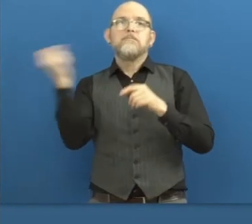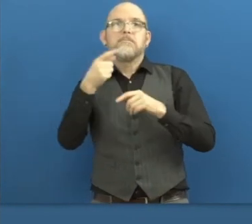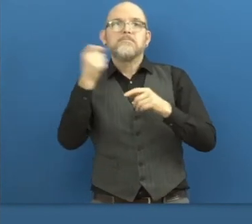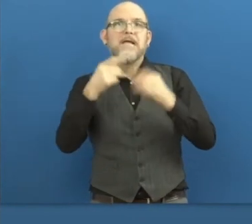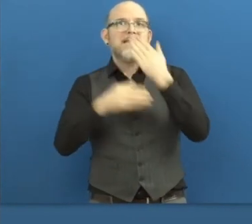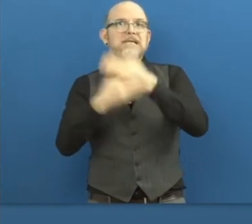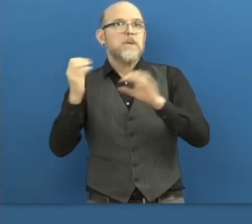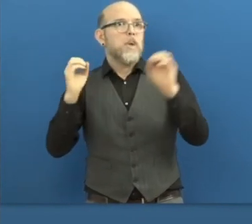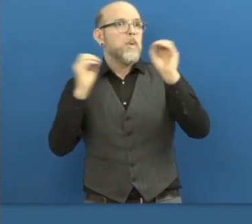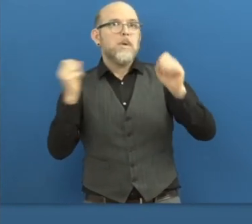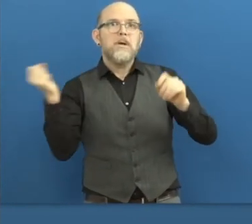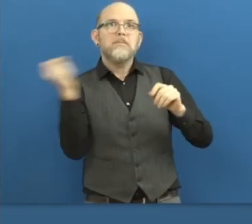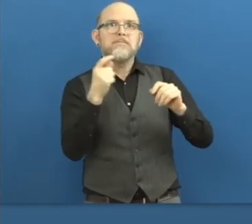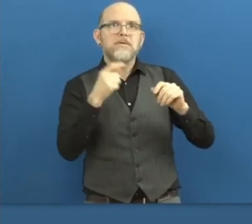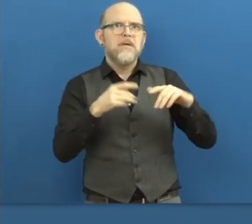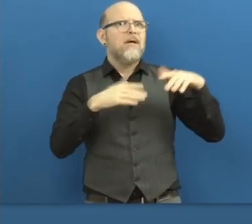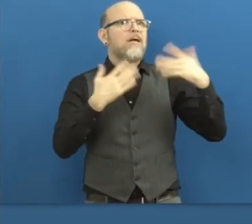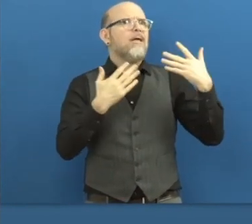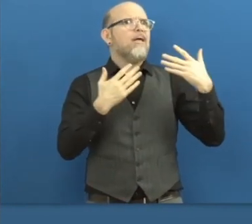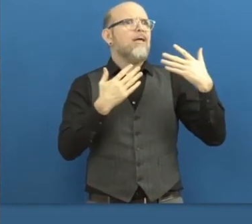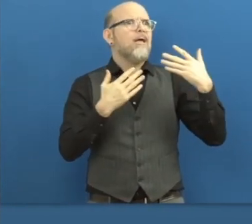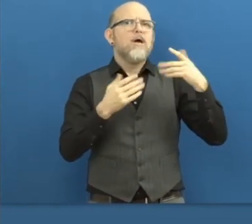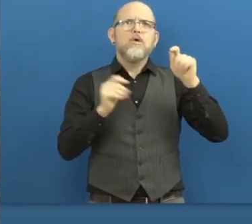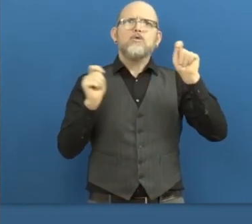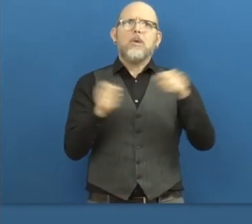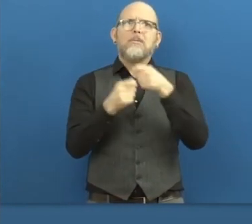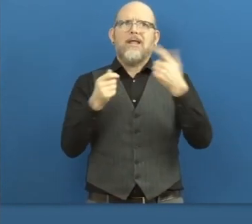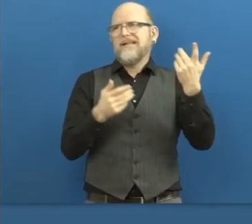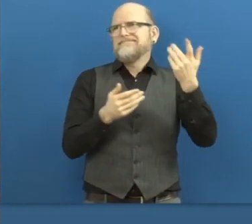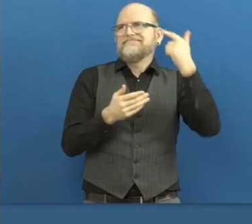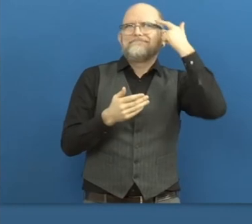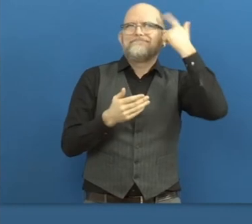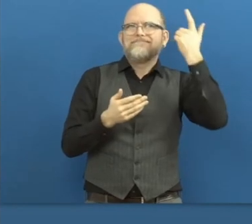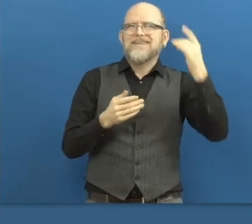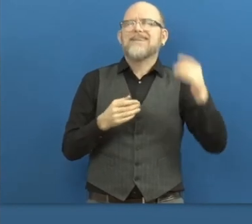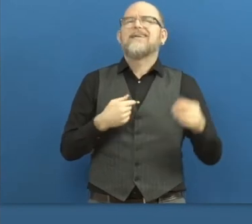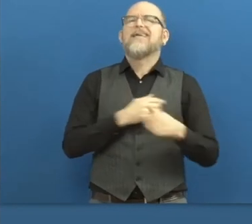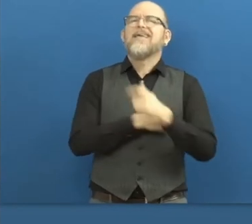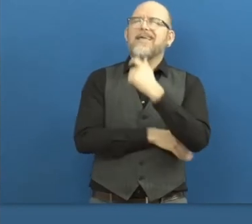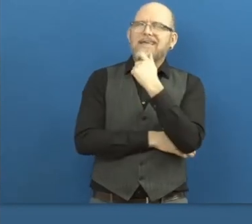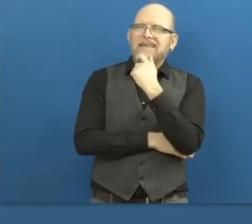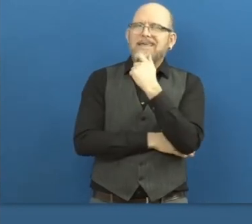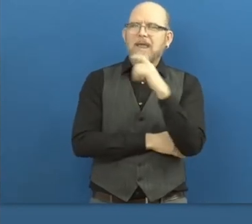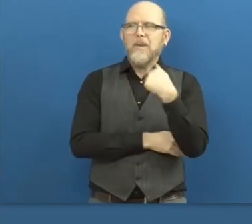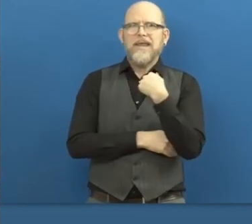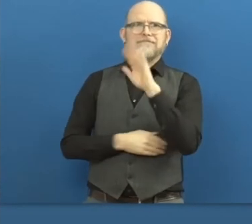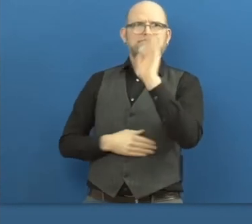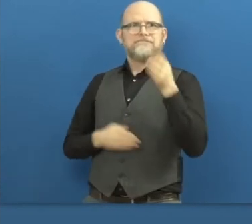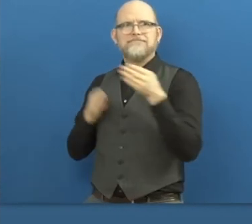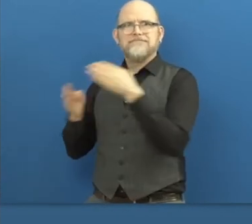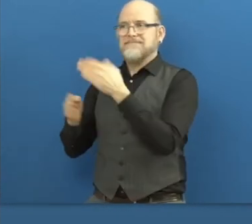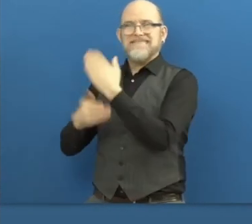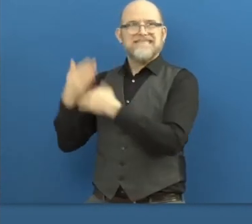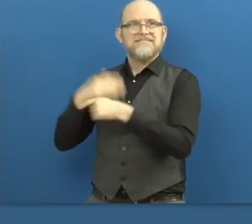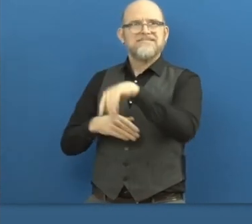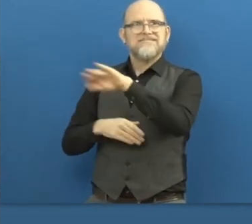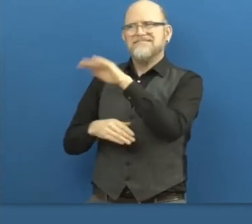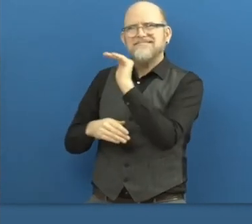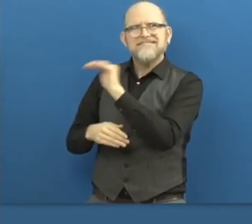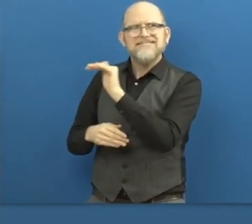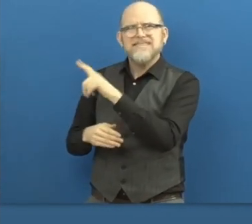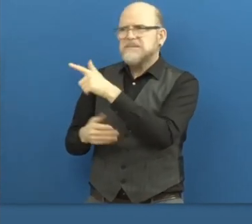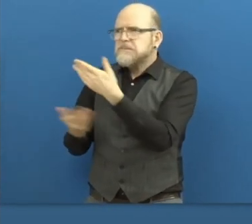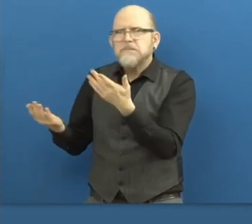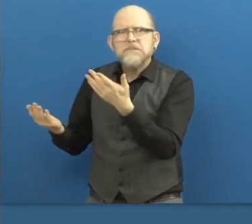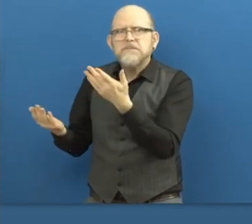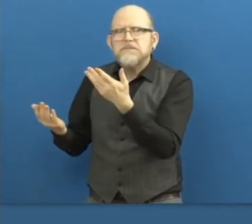And then we ask our beneficiaries, people with disabilities, asking them, okay, why you didn't apply